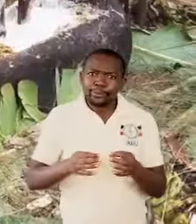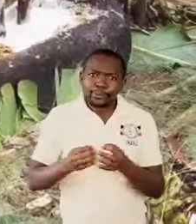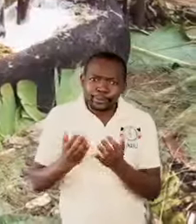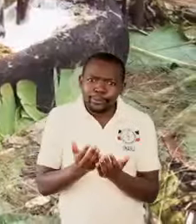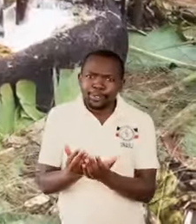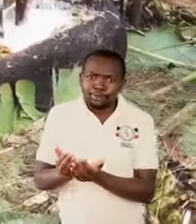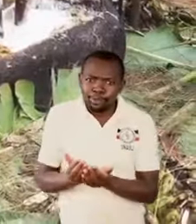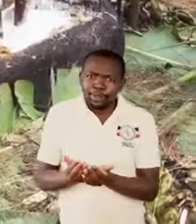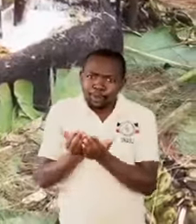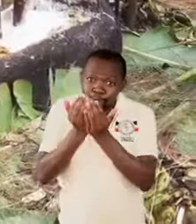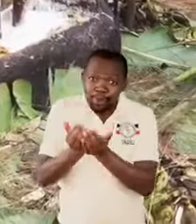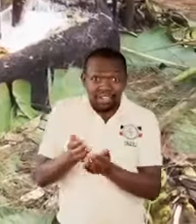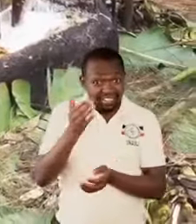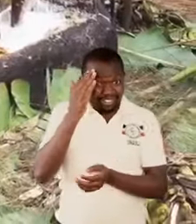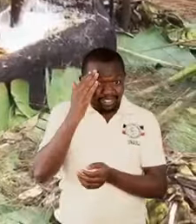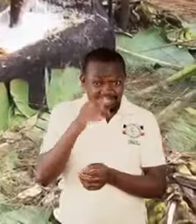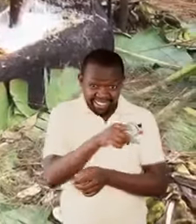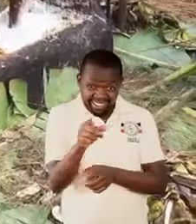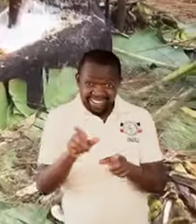make local drinks.